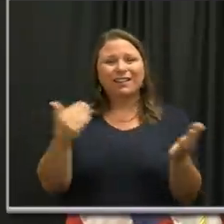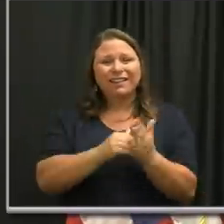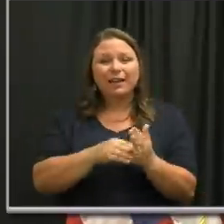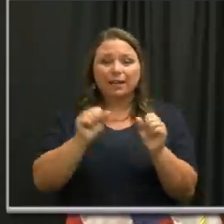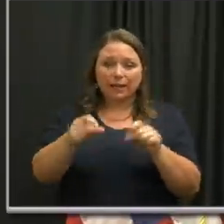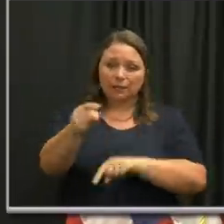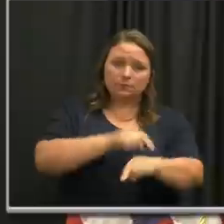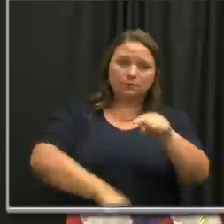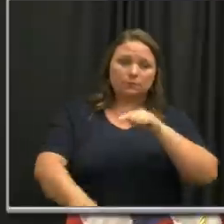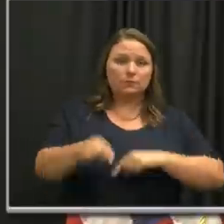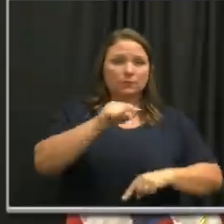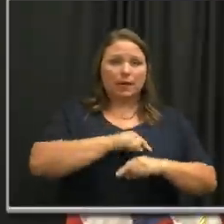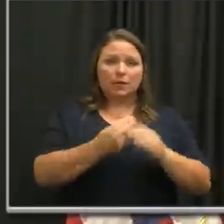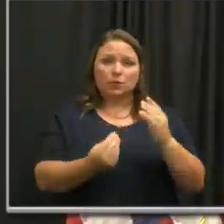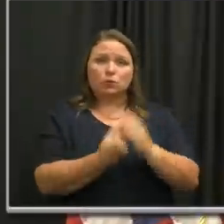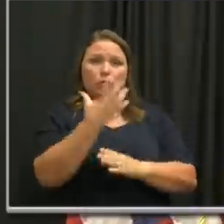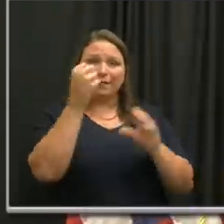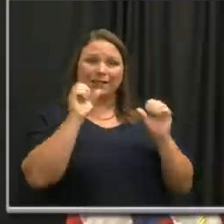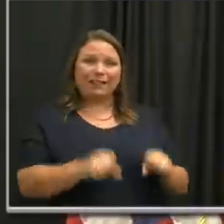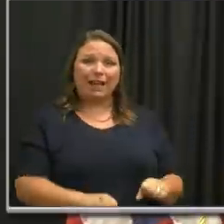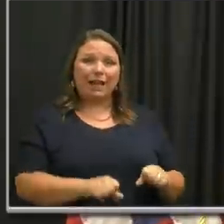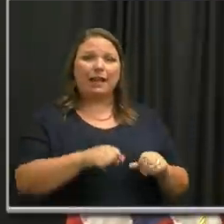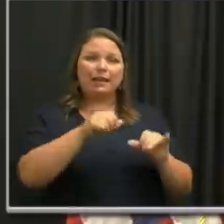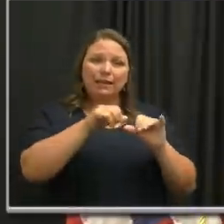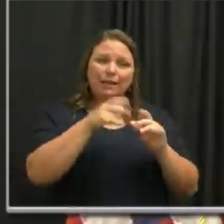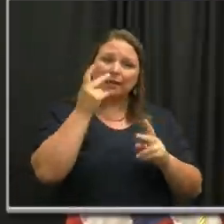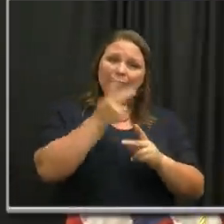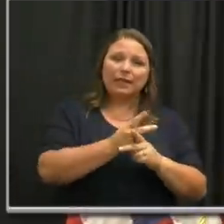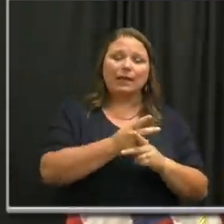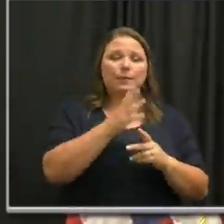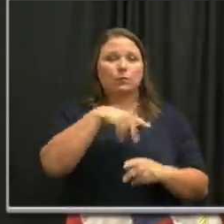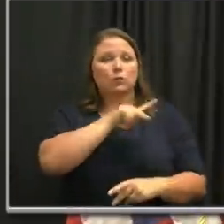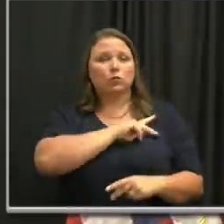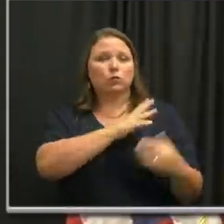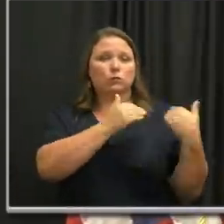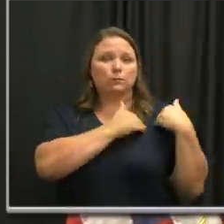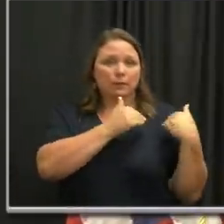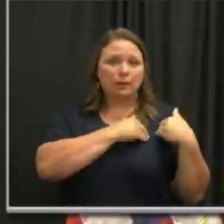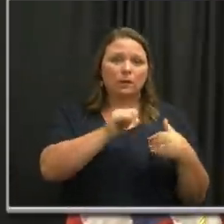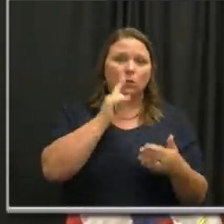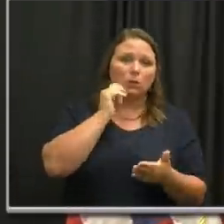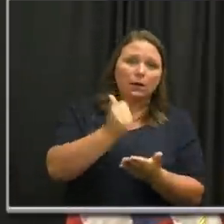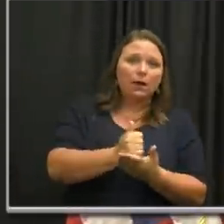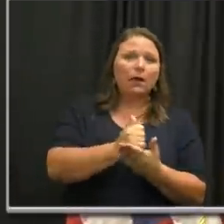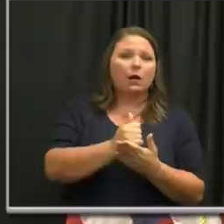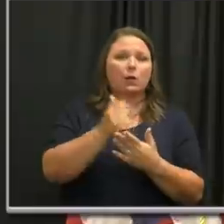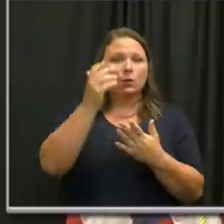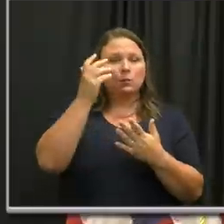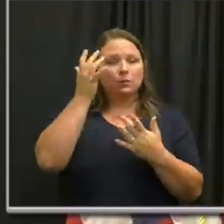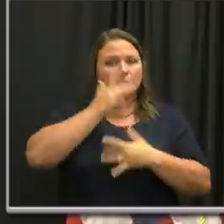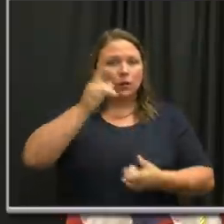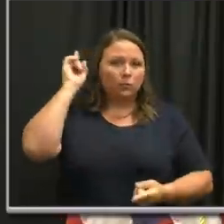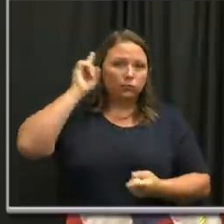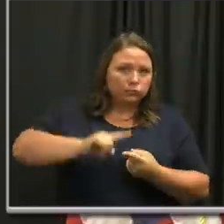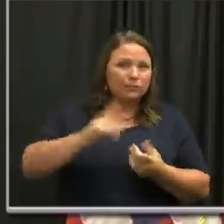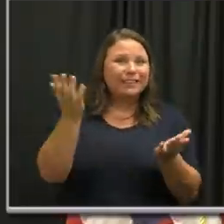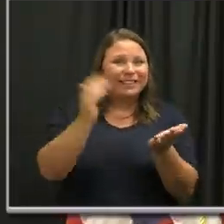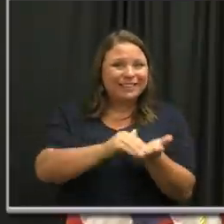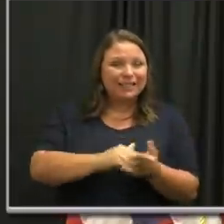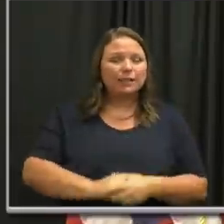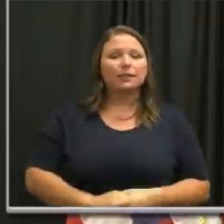go back to what we were doing in the spring and practice personal responsibility. This will get the virus in check and, again, flatten the curve.